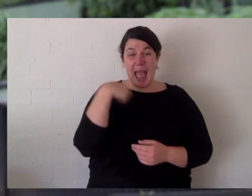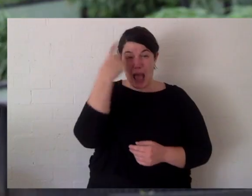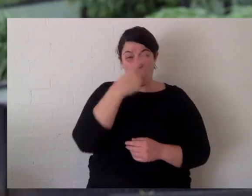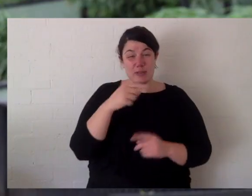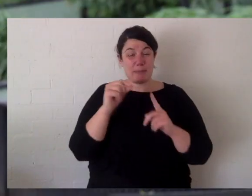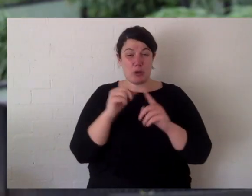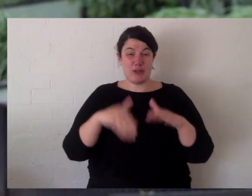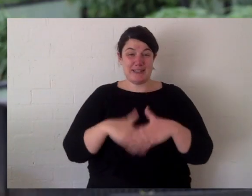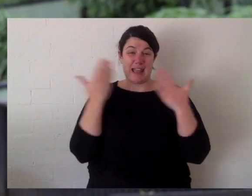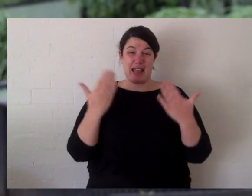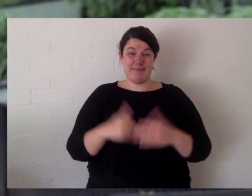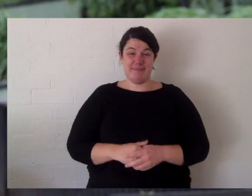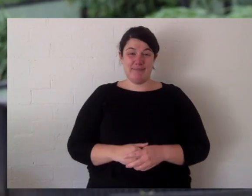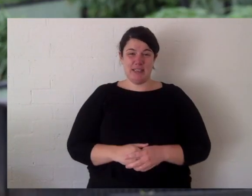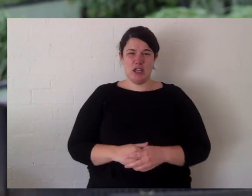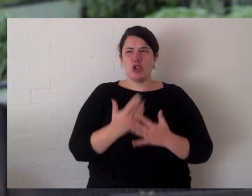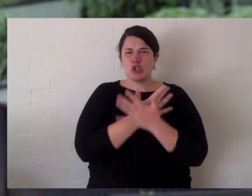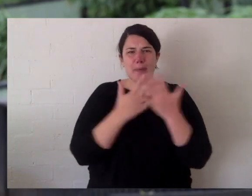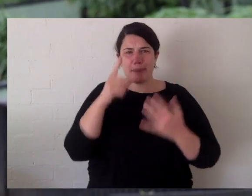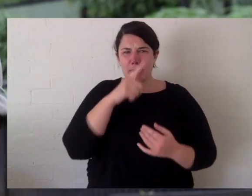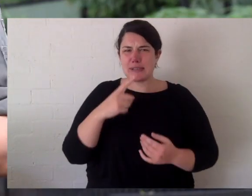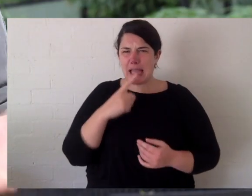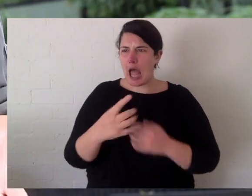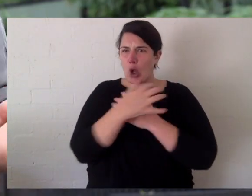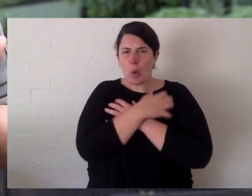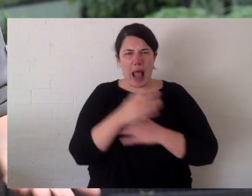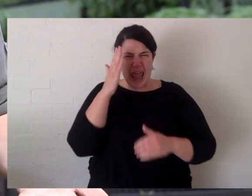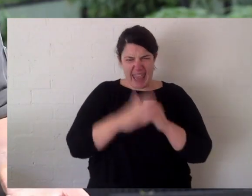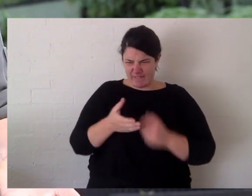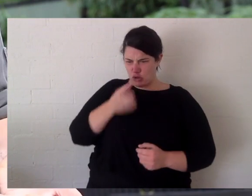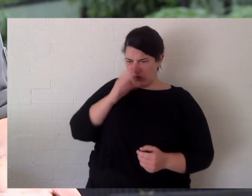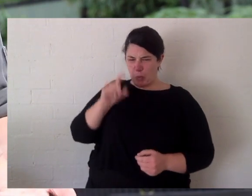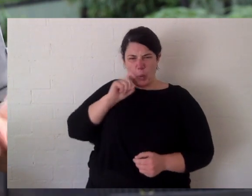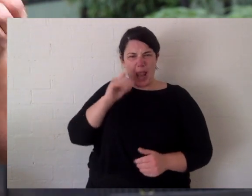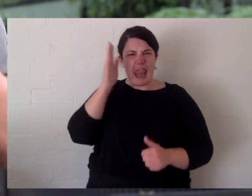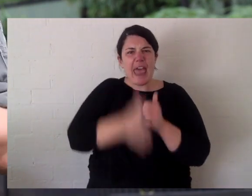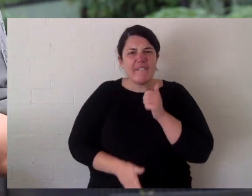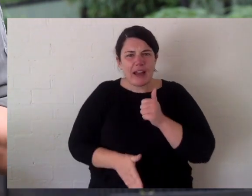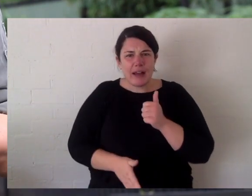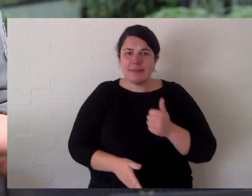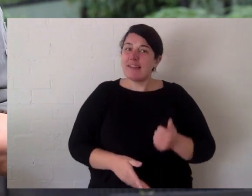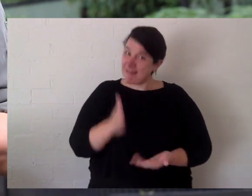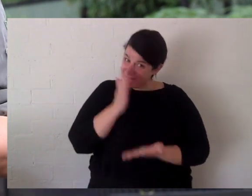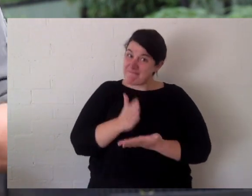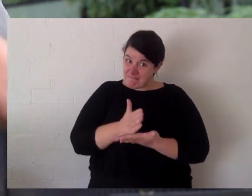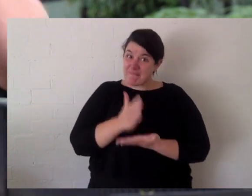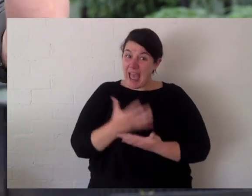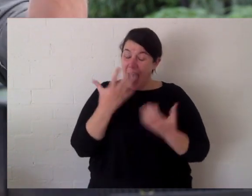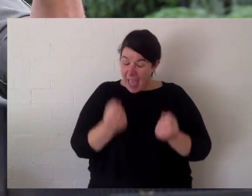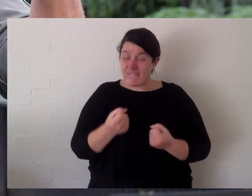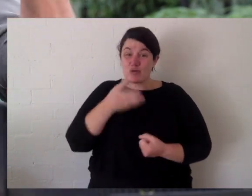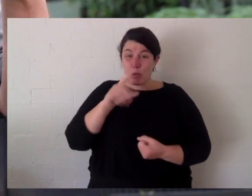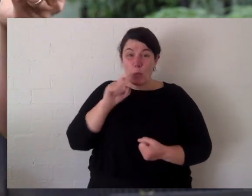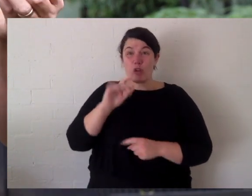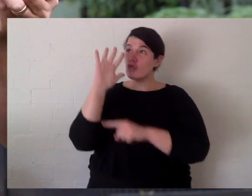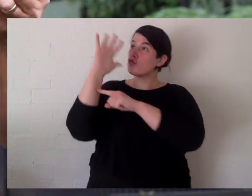koalas never drink. So many people say it. They do if they're thirsty enough. But the reality is that from the food that